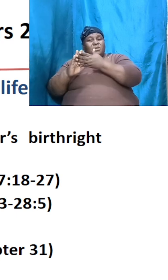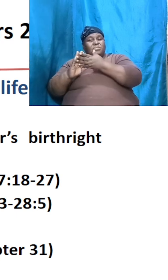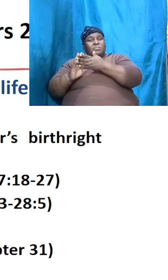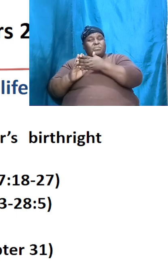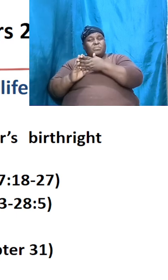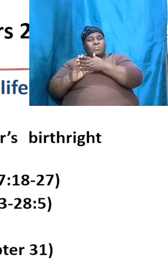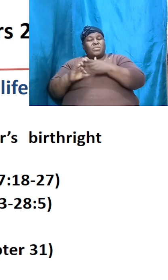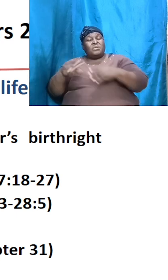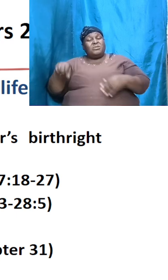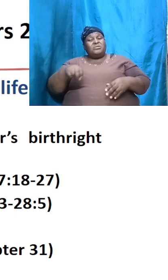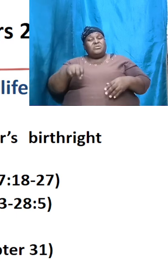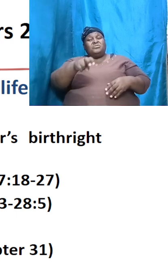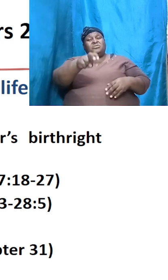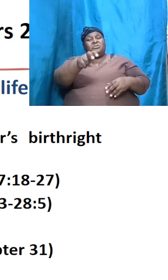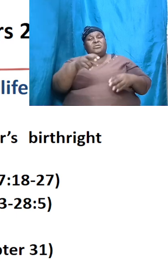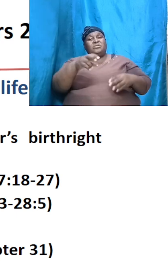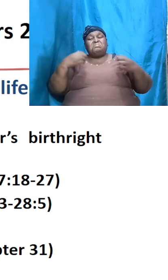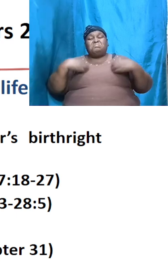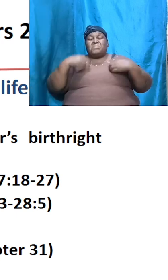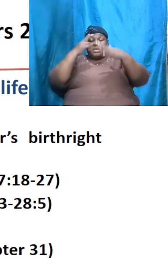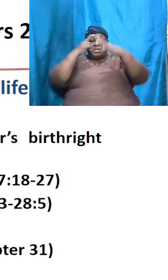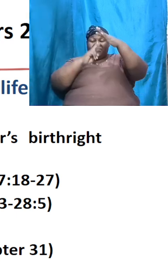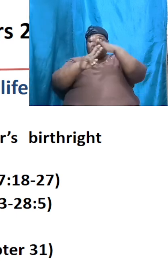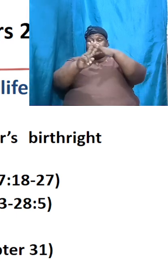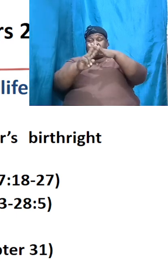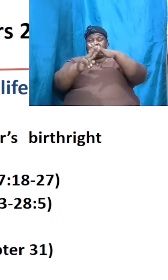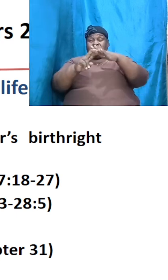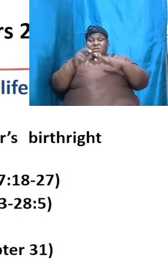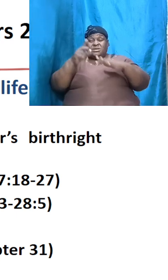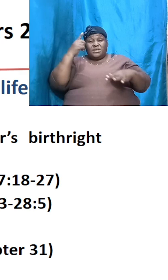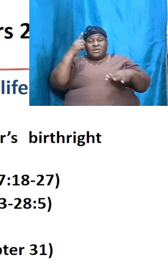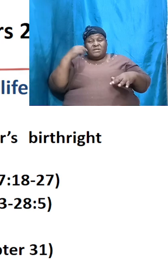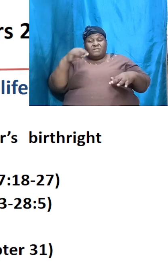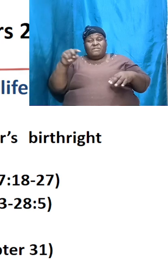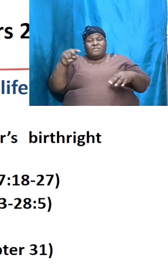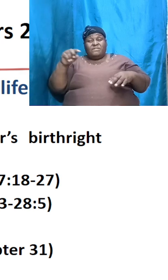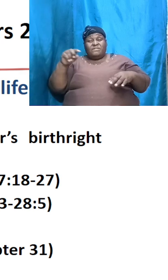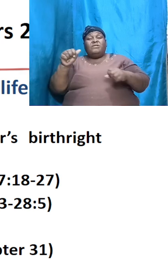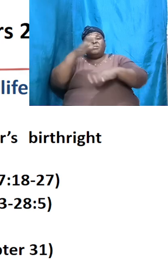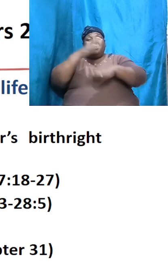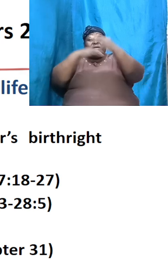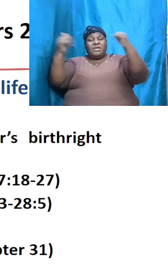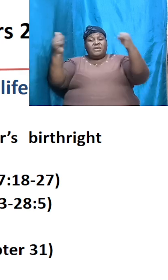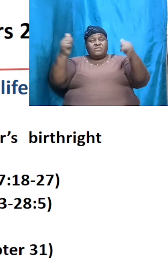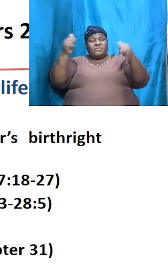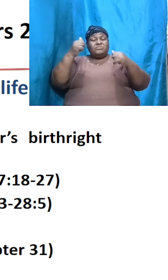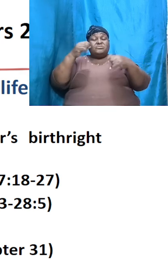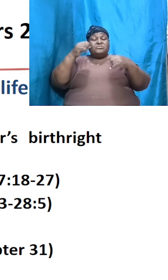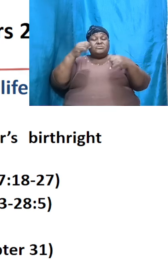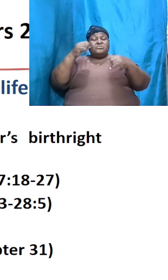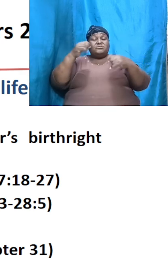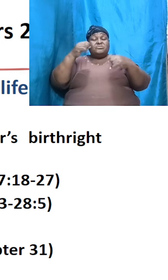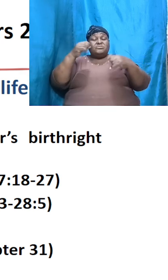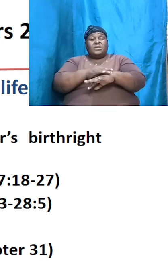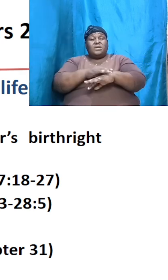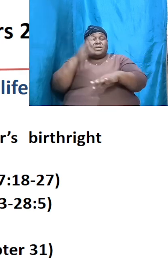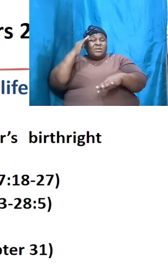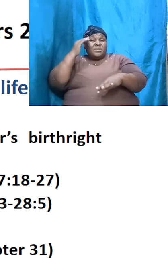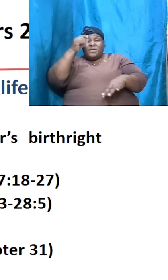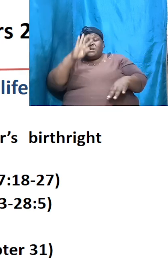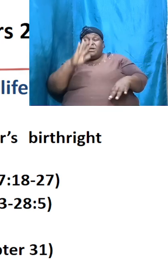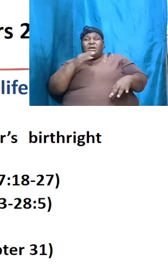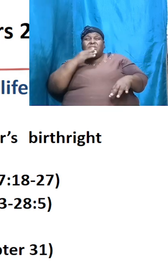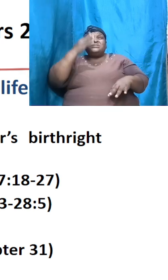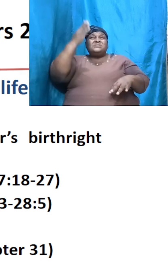journey he had a vision of a ladder from heaven to earth and he recognized that God is in that place and he